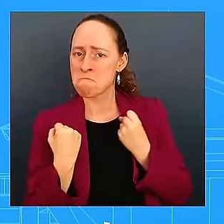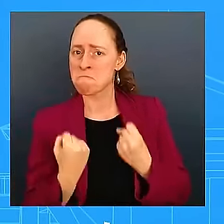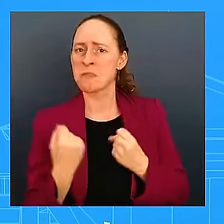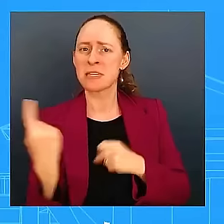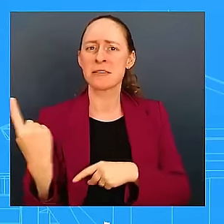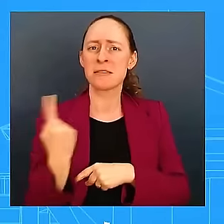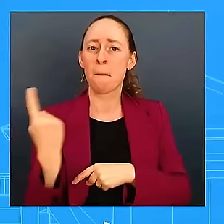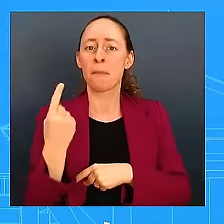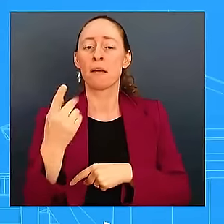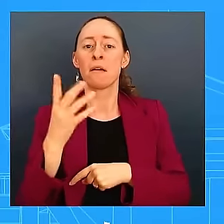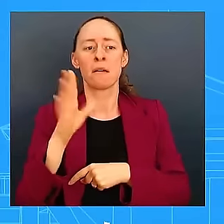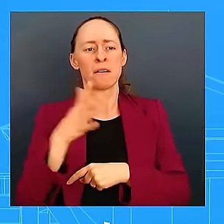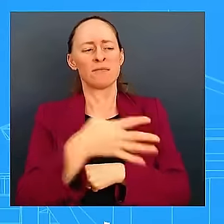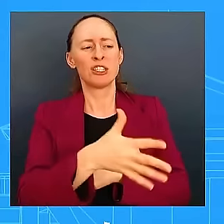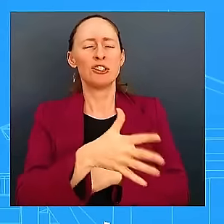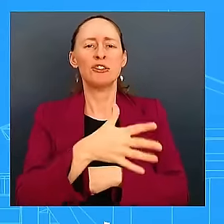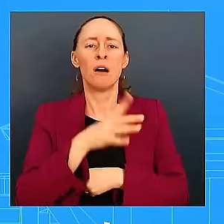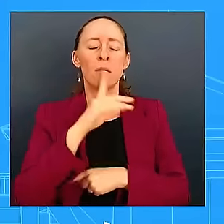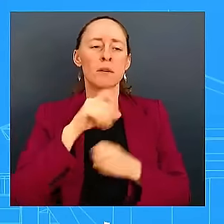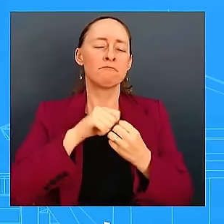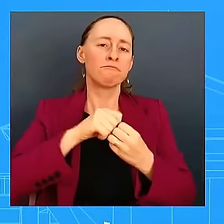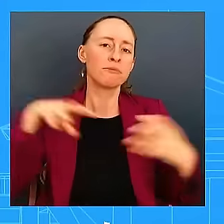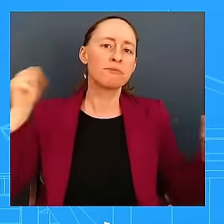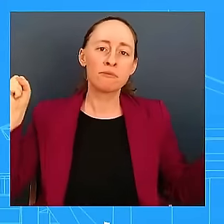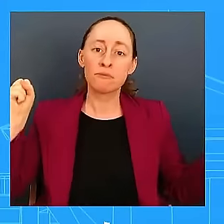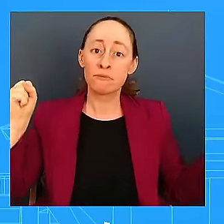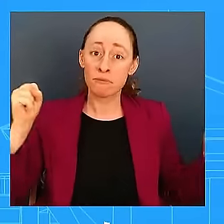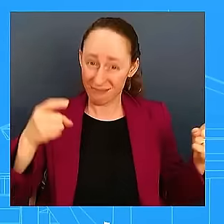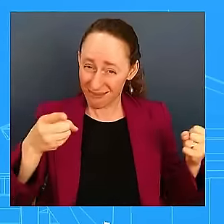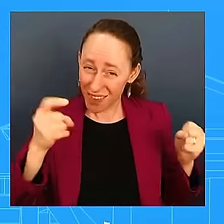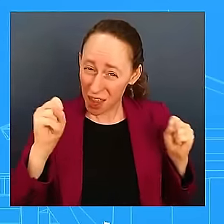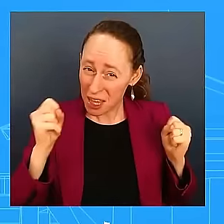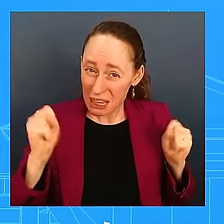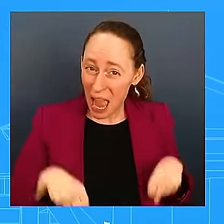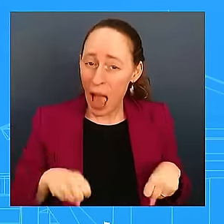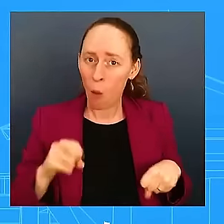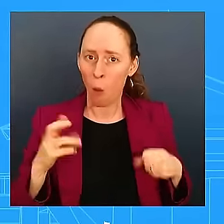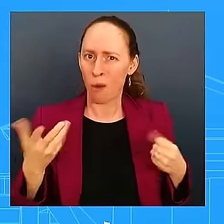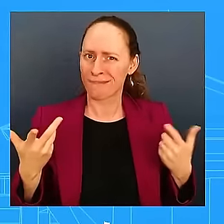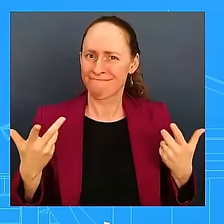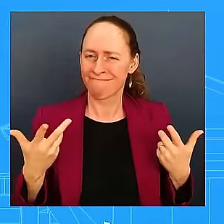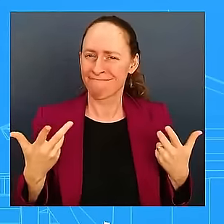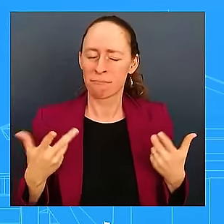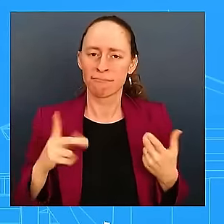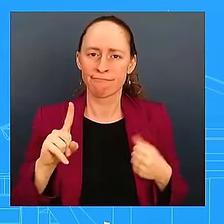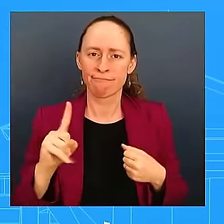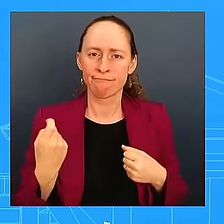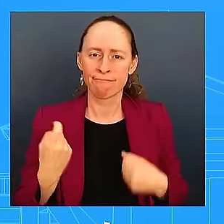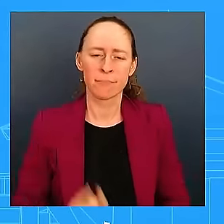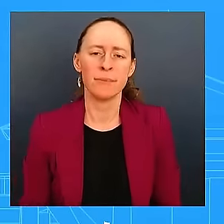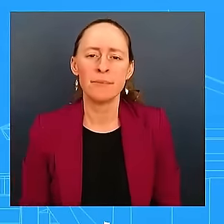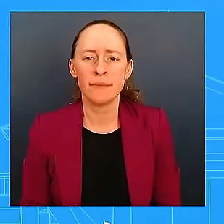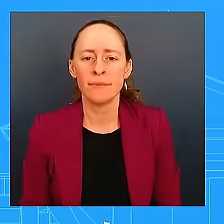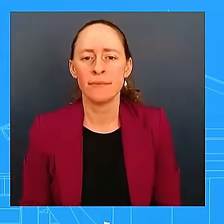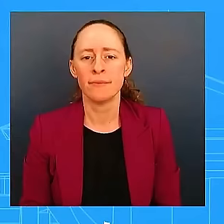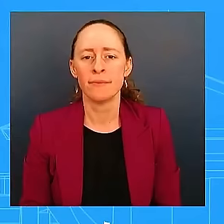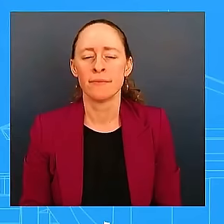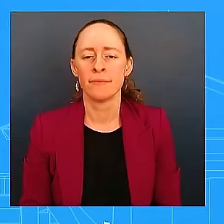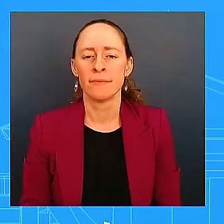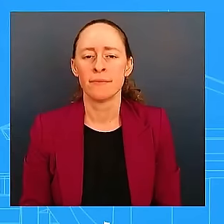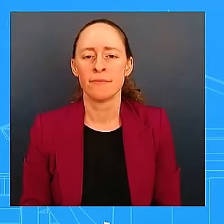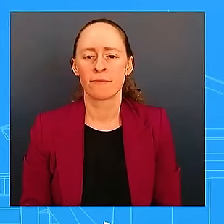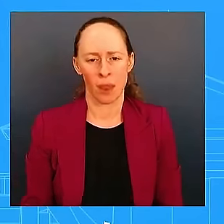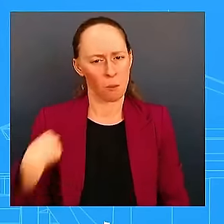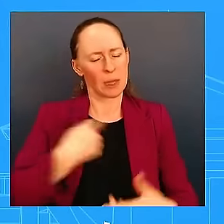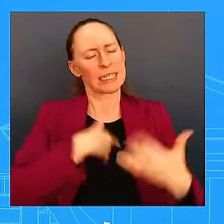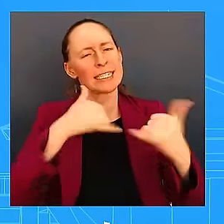discussions with both Israel, with Lebanon, with our partners. And we felt